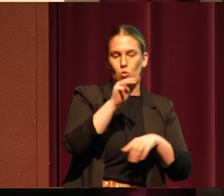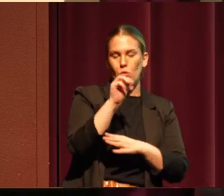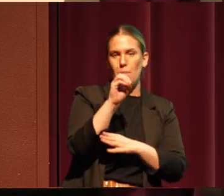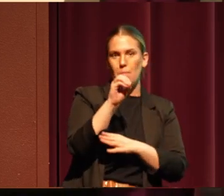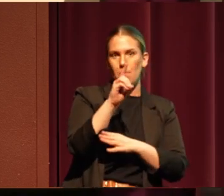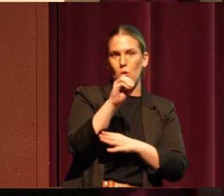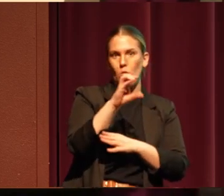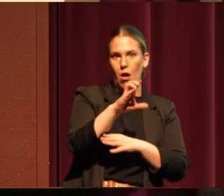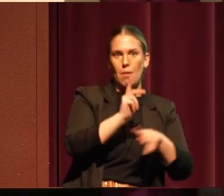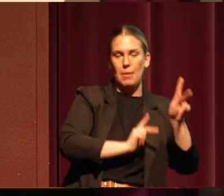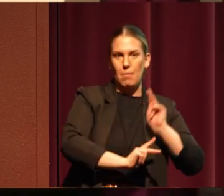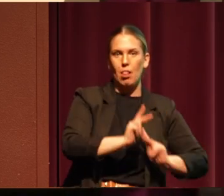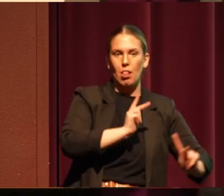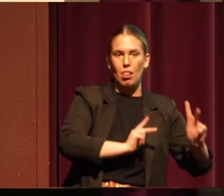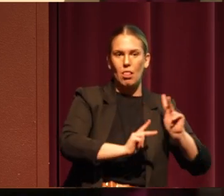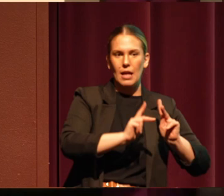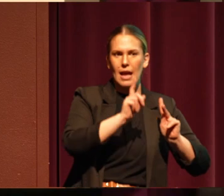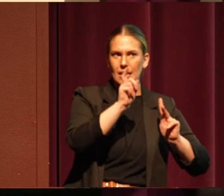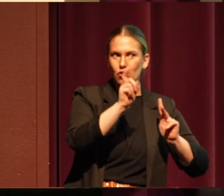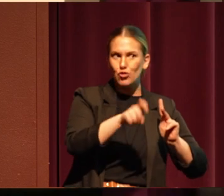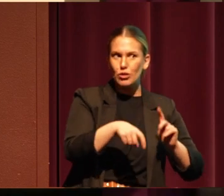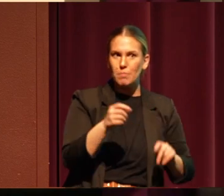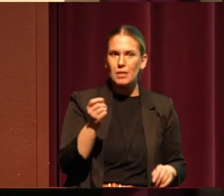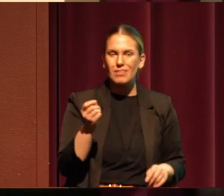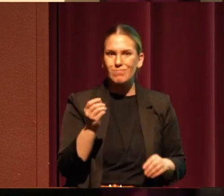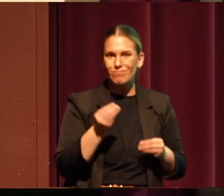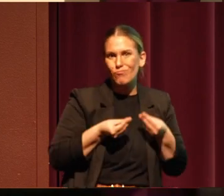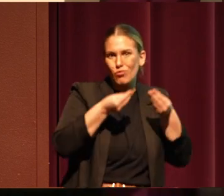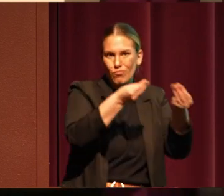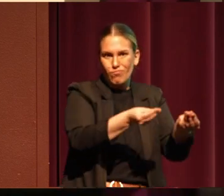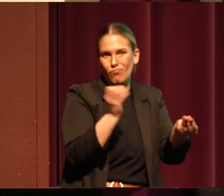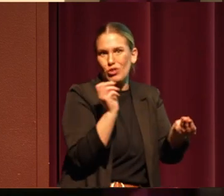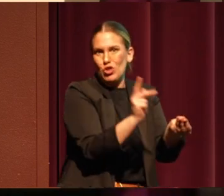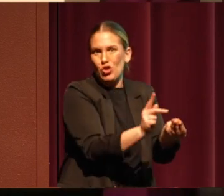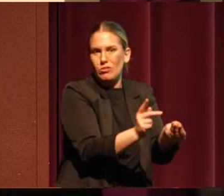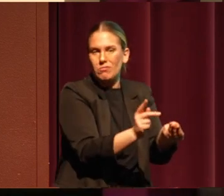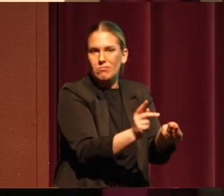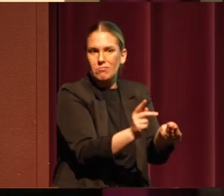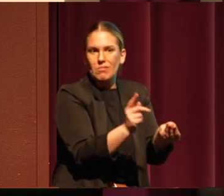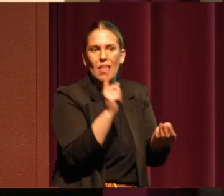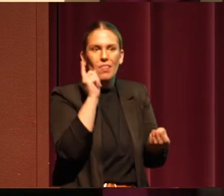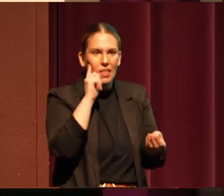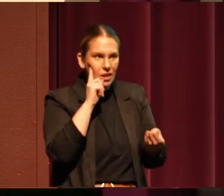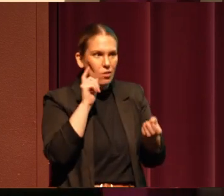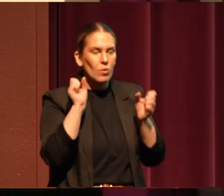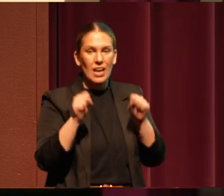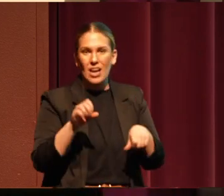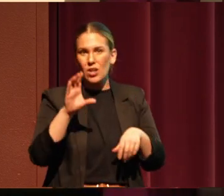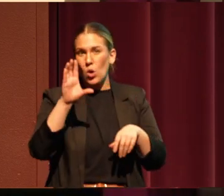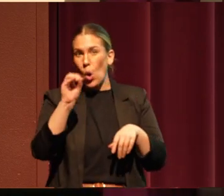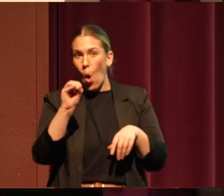And it should be returned. I believe that we could do co-management